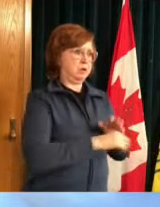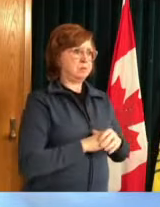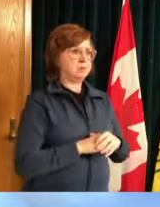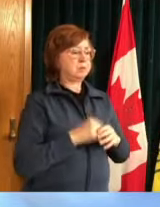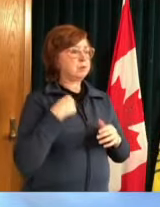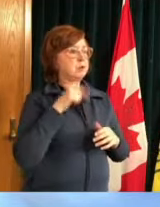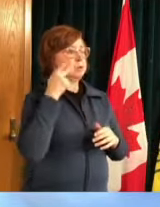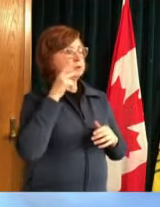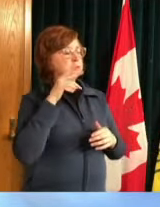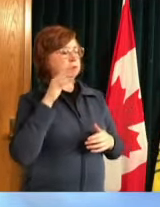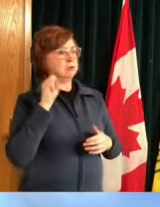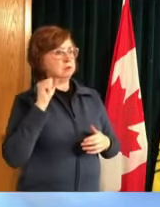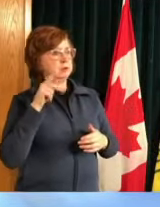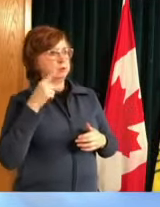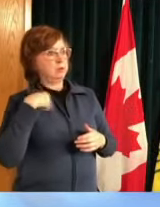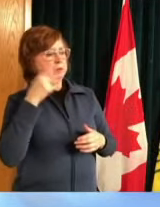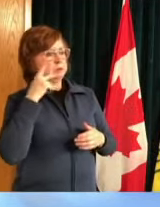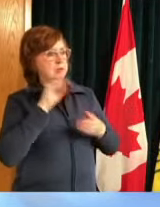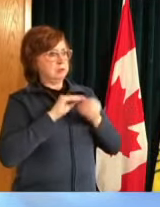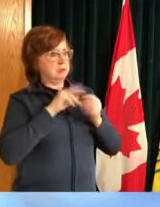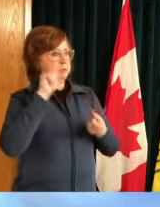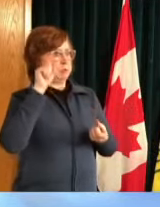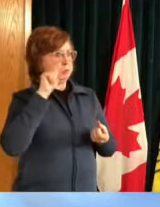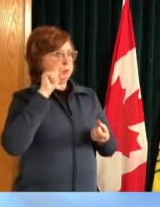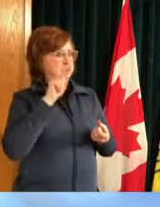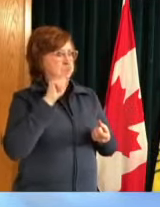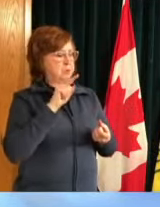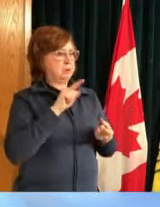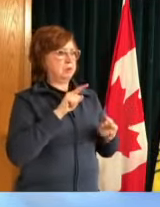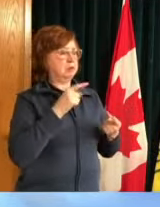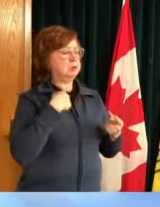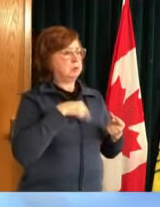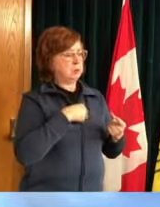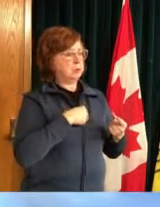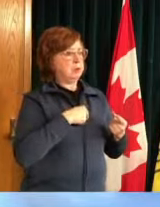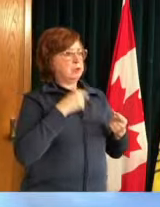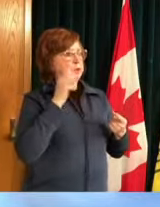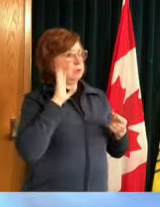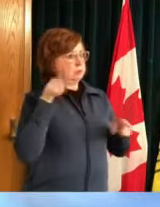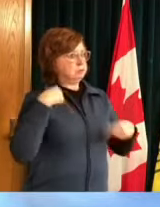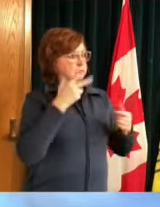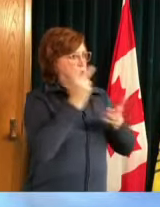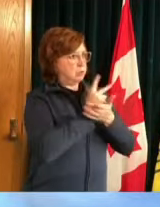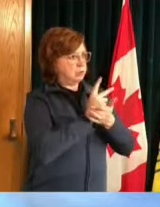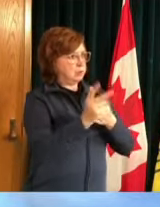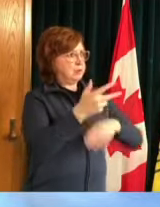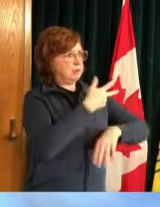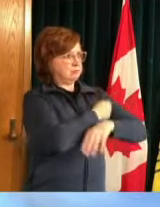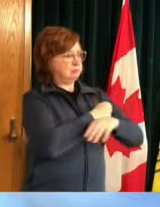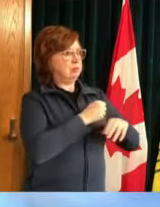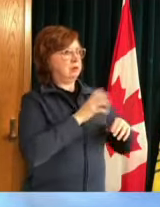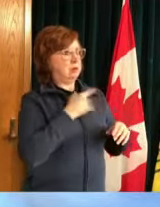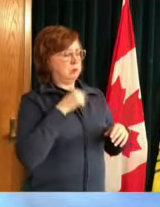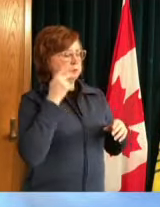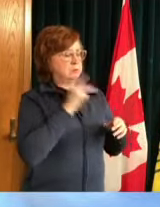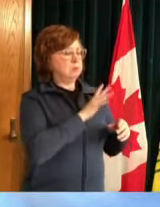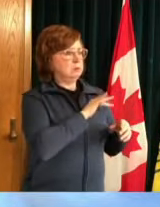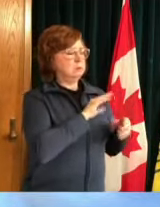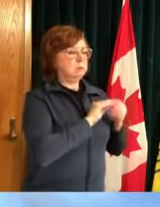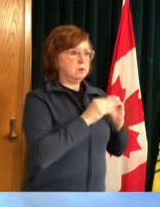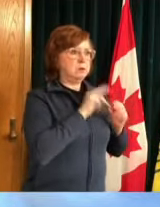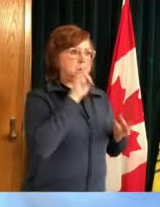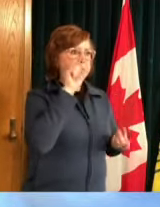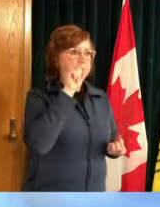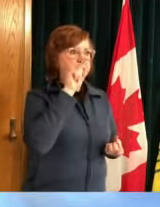covid hospitalization and death and we definitely want to see that continue to happen for all saskatchewan residents currently 16